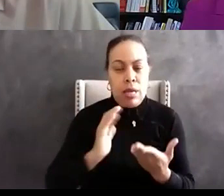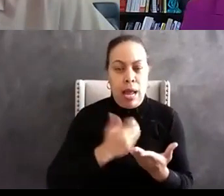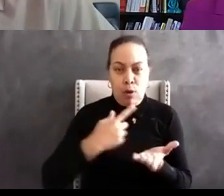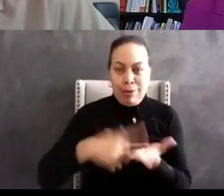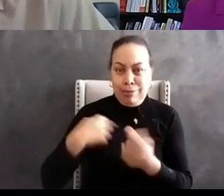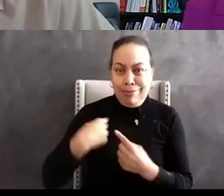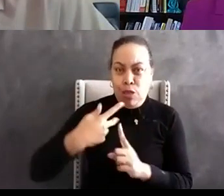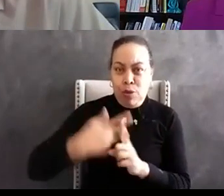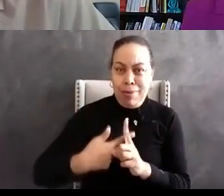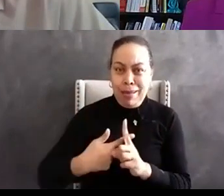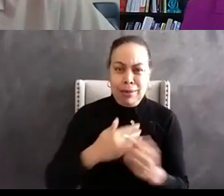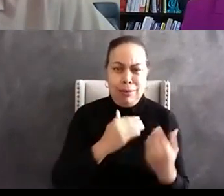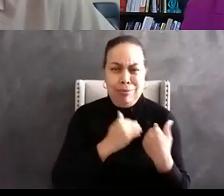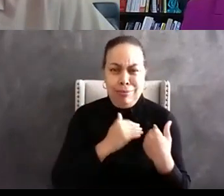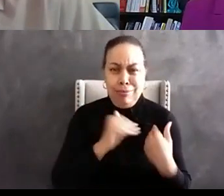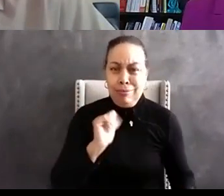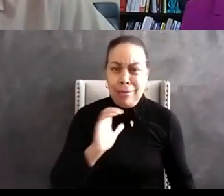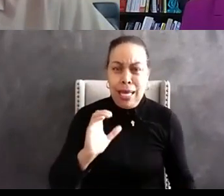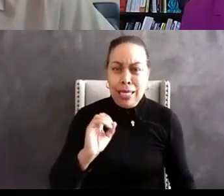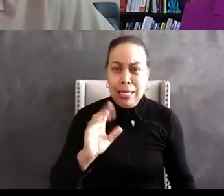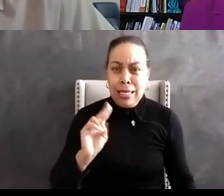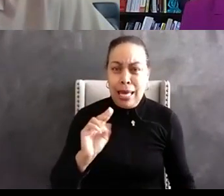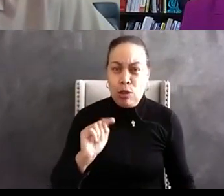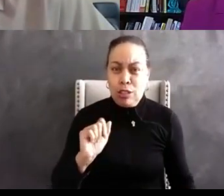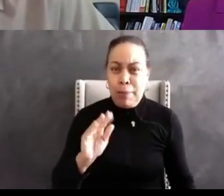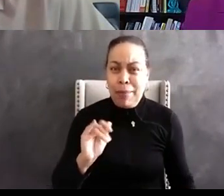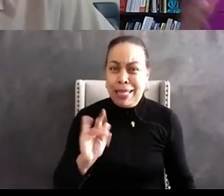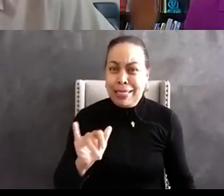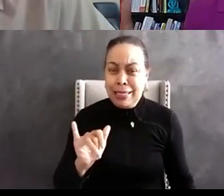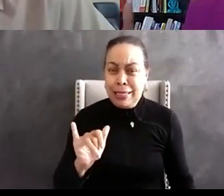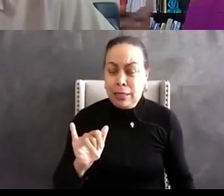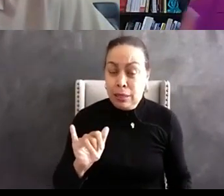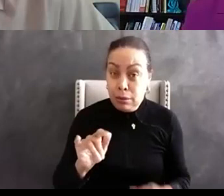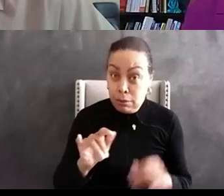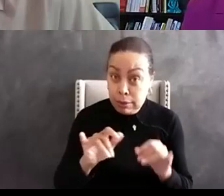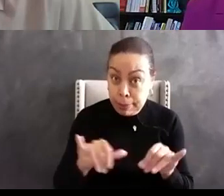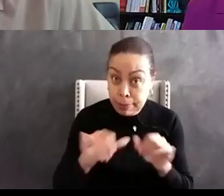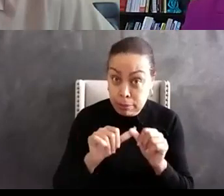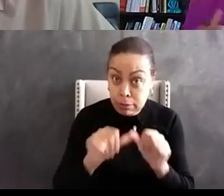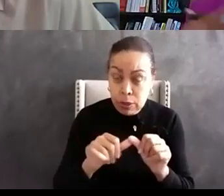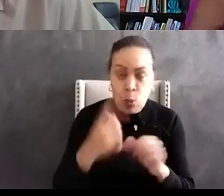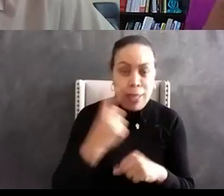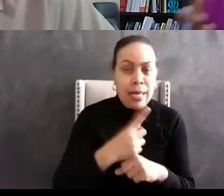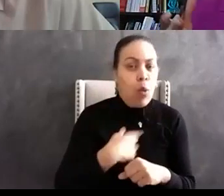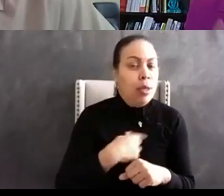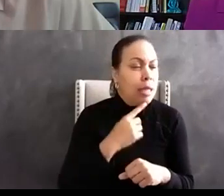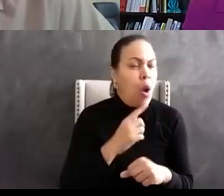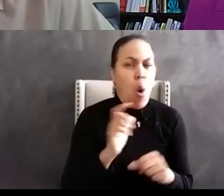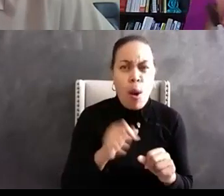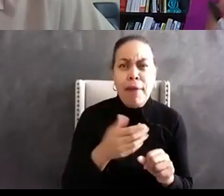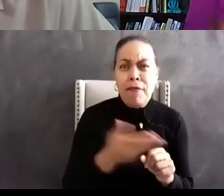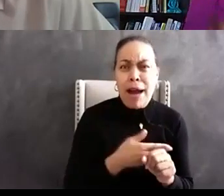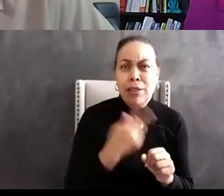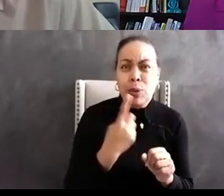months has been about accountability and whether or not it's been consistent and whether or not you know one day we say we can fire somebody and most of us who you know